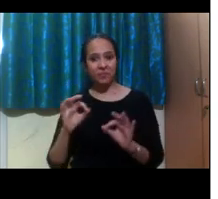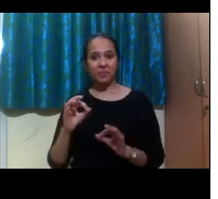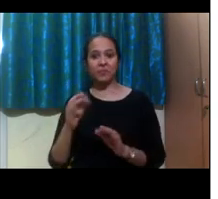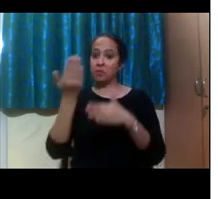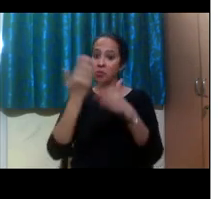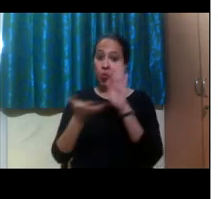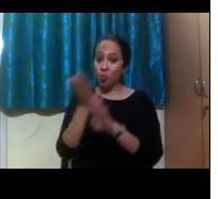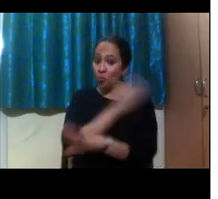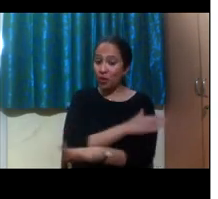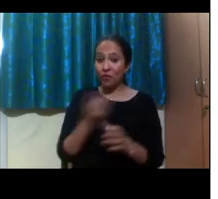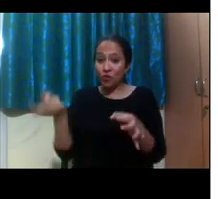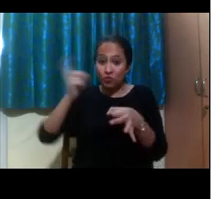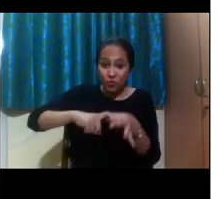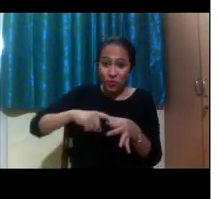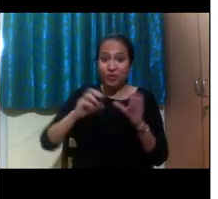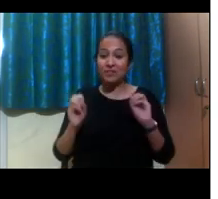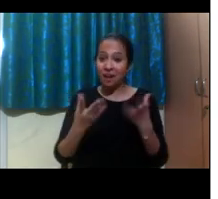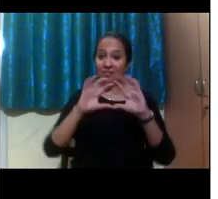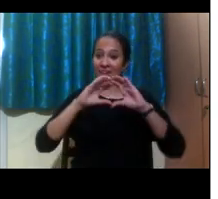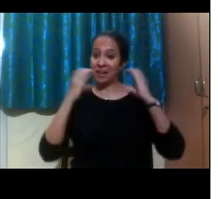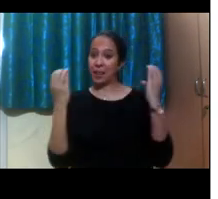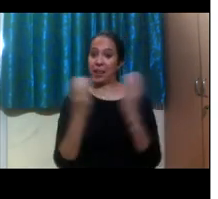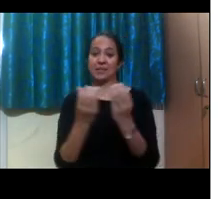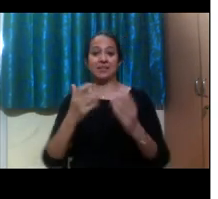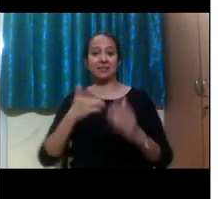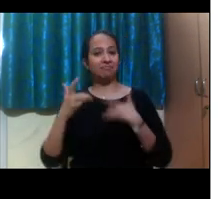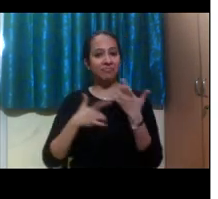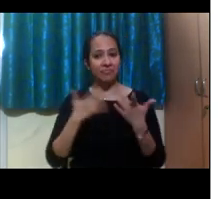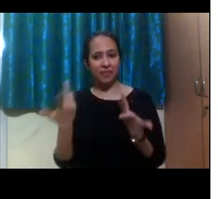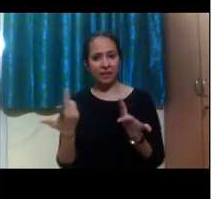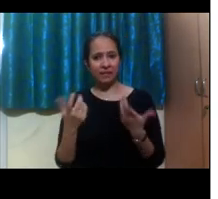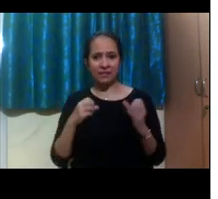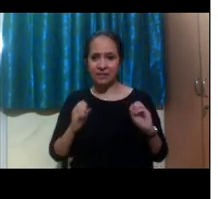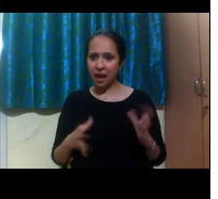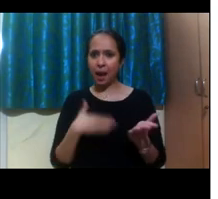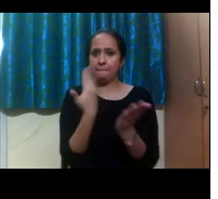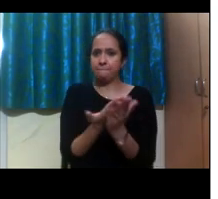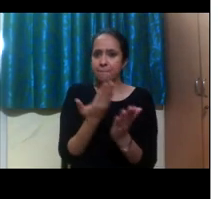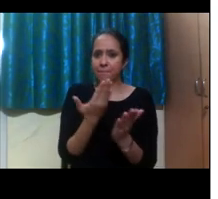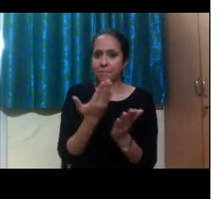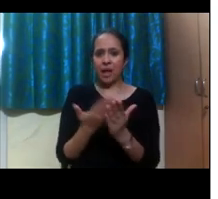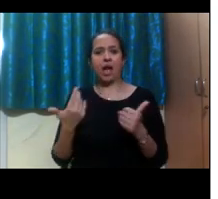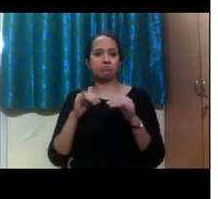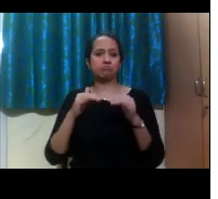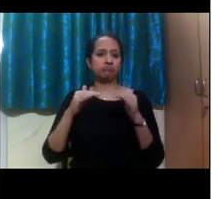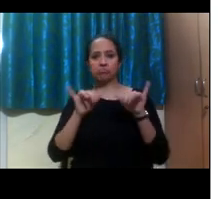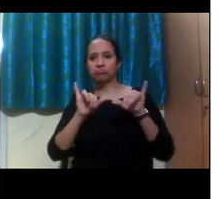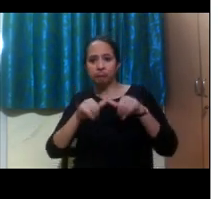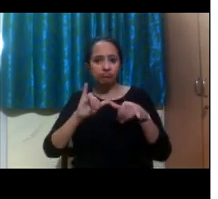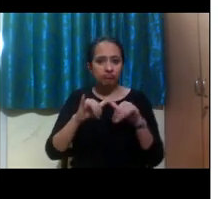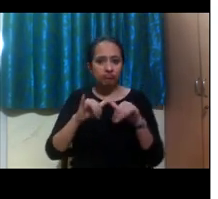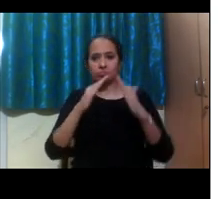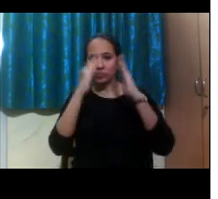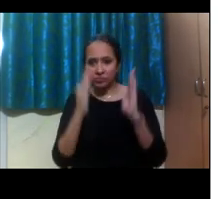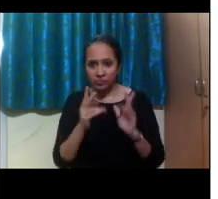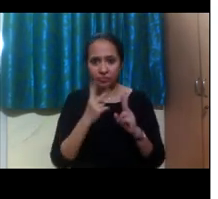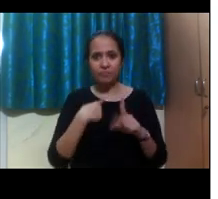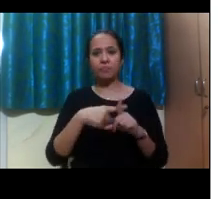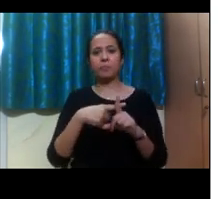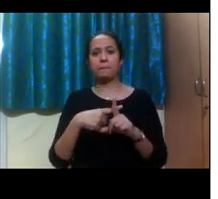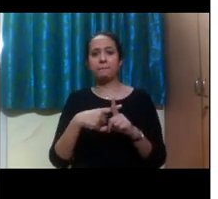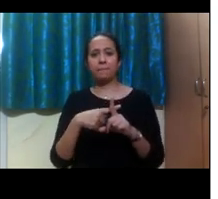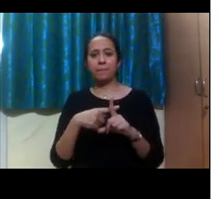classes, I initially applied for my accommodations. And I met with